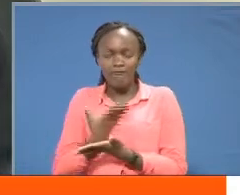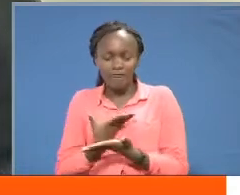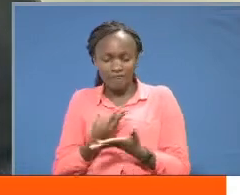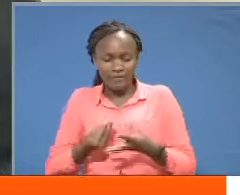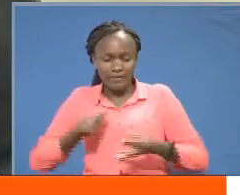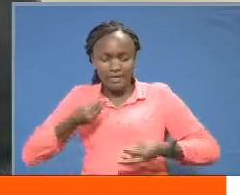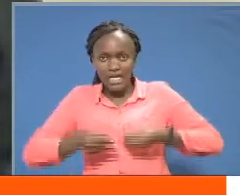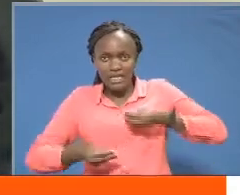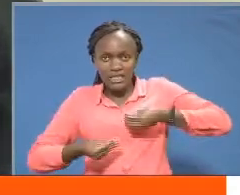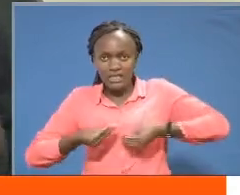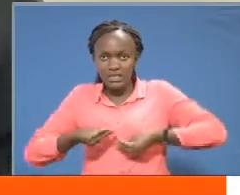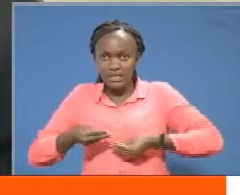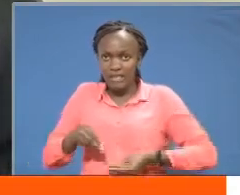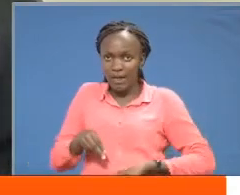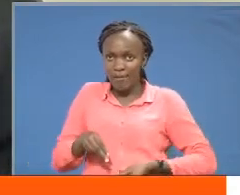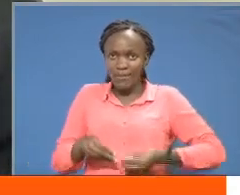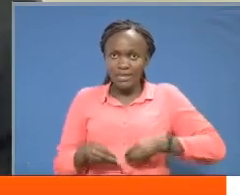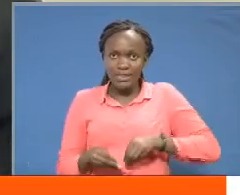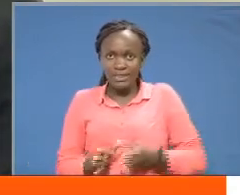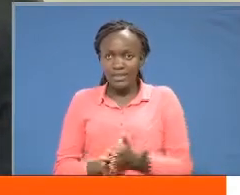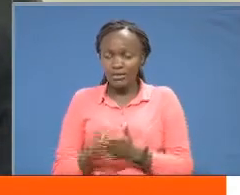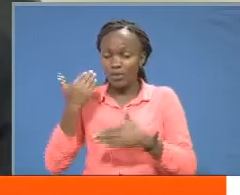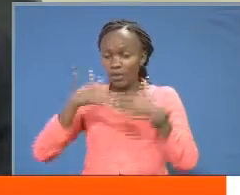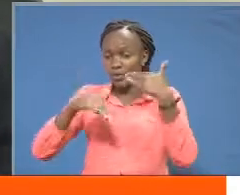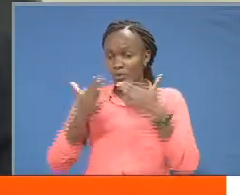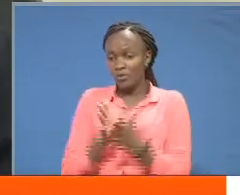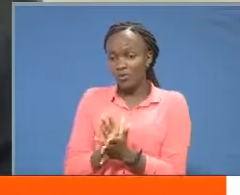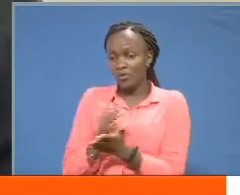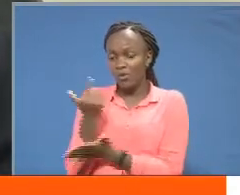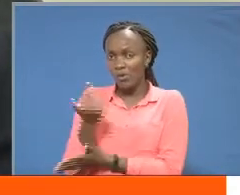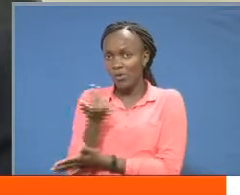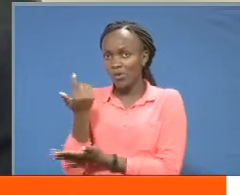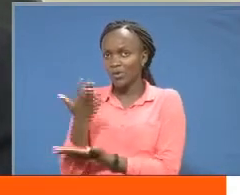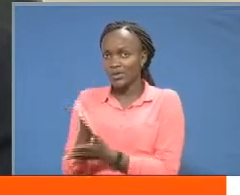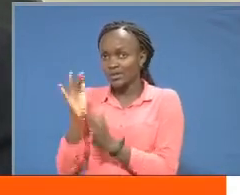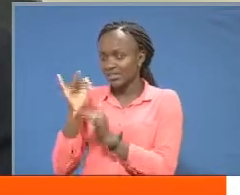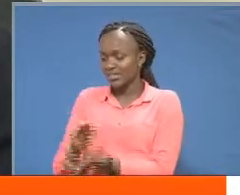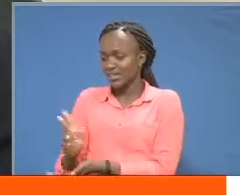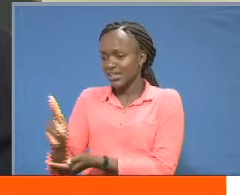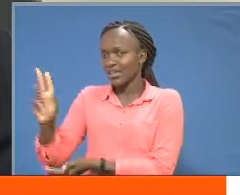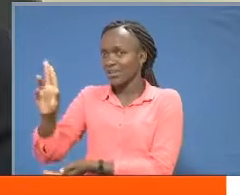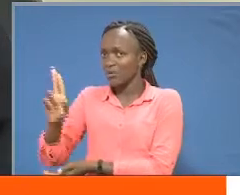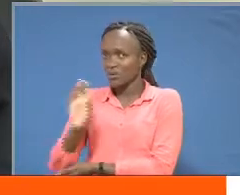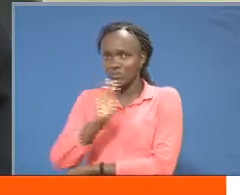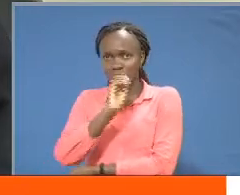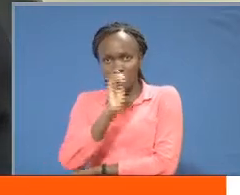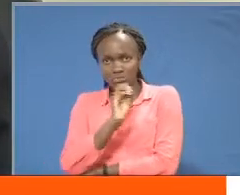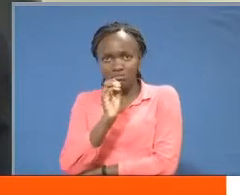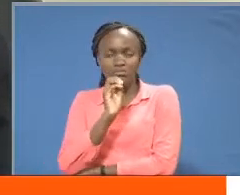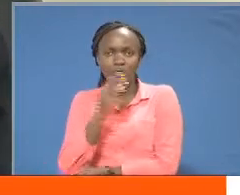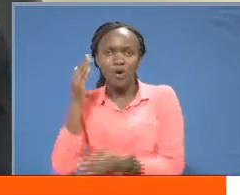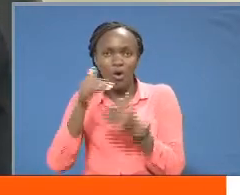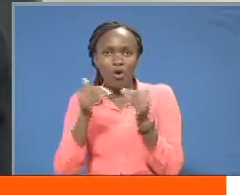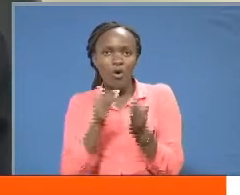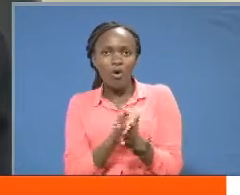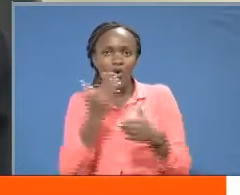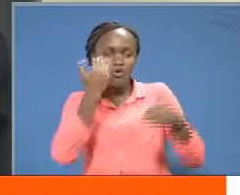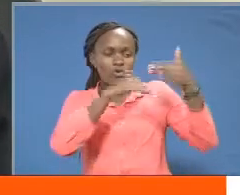at university level should not just be the work of kenyata university all